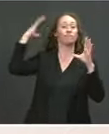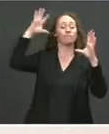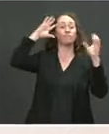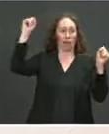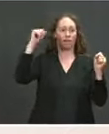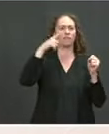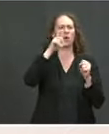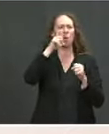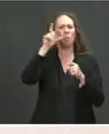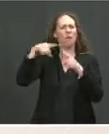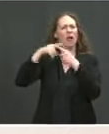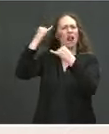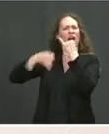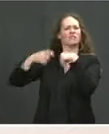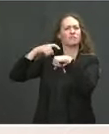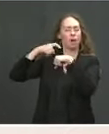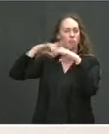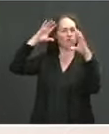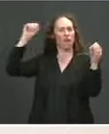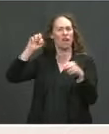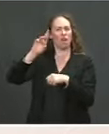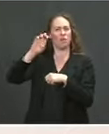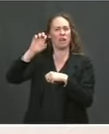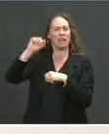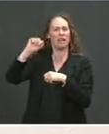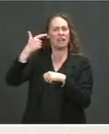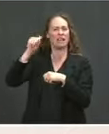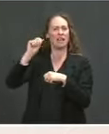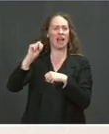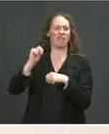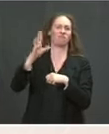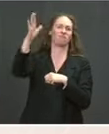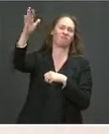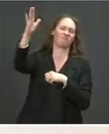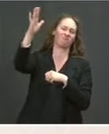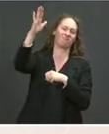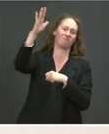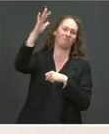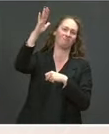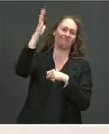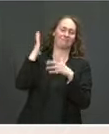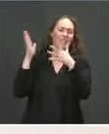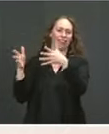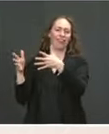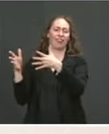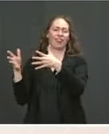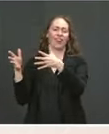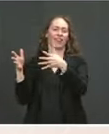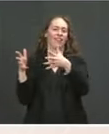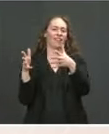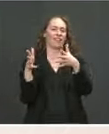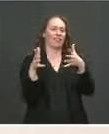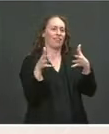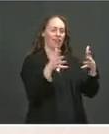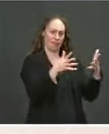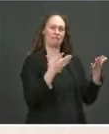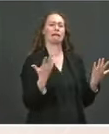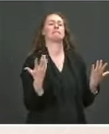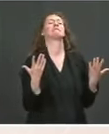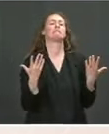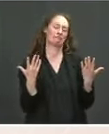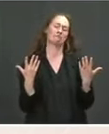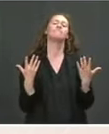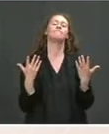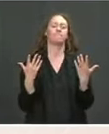raising capital gains taxes as part of the 1986 tax reform. And, of course, we will be raising higher rates than in that reform.